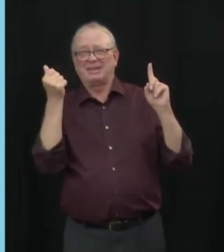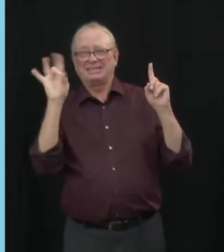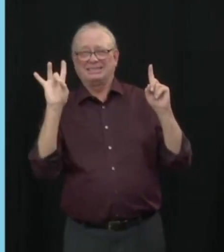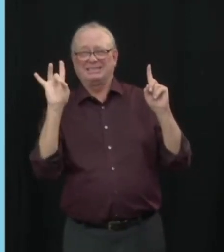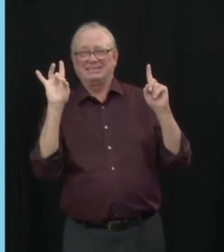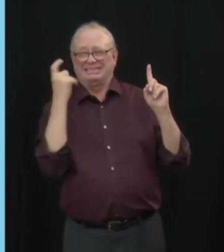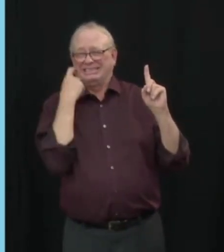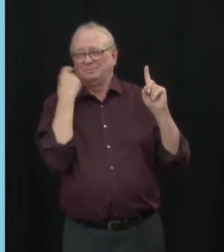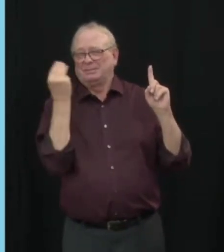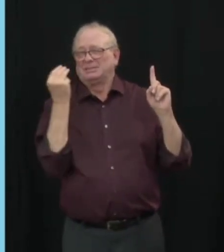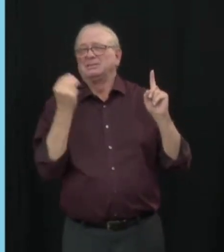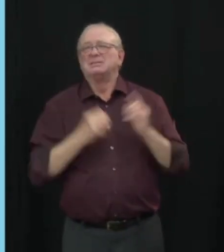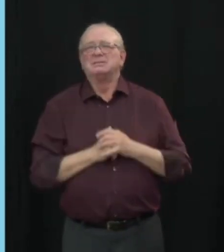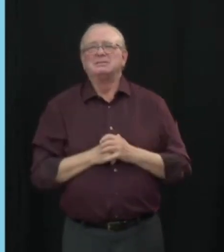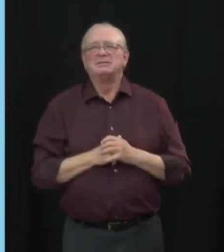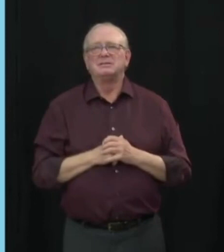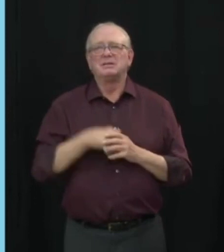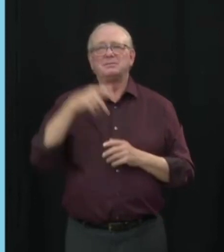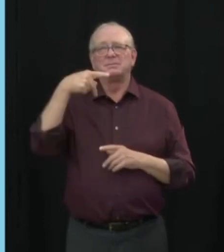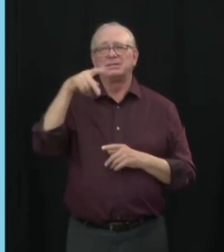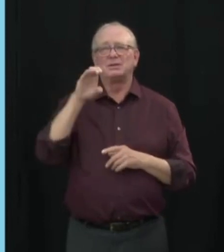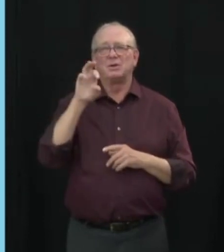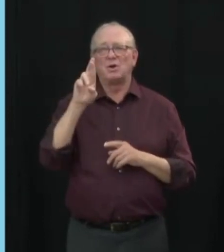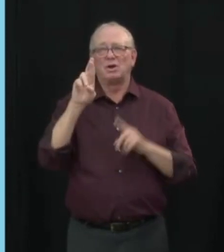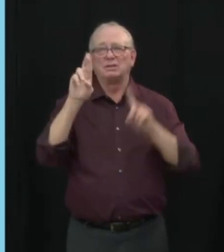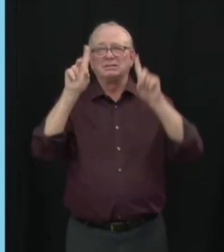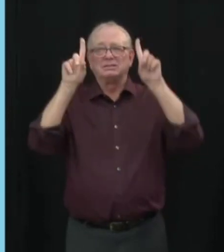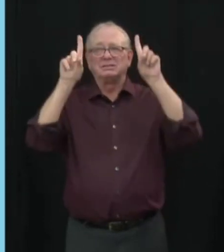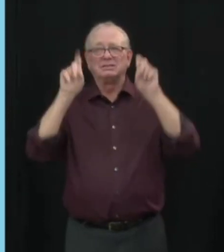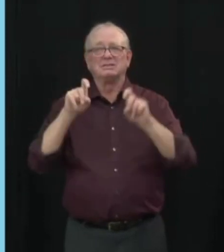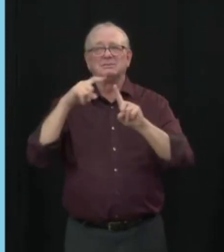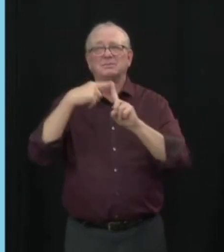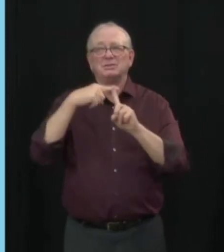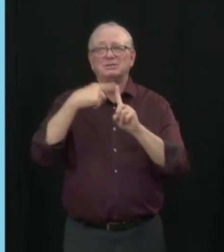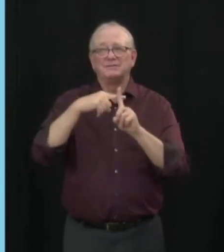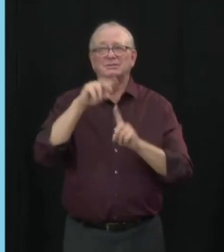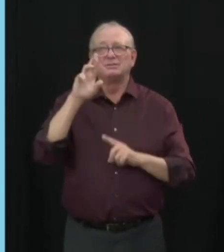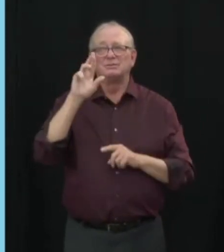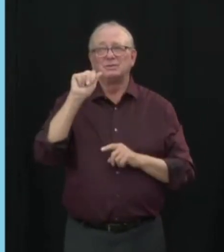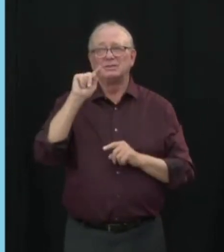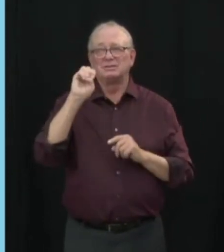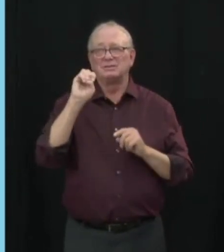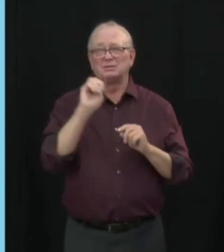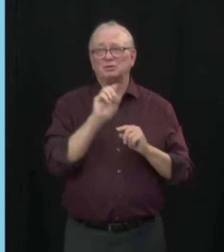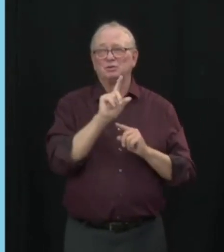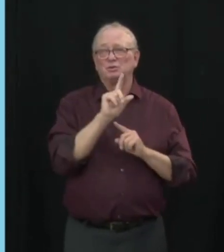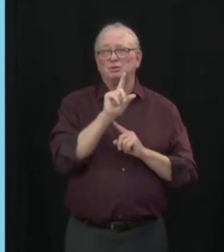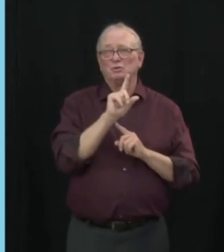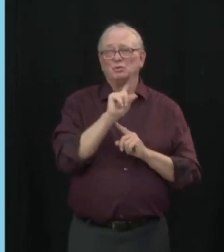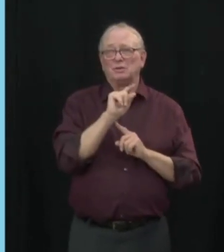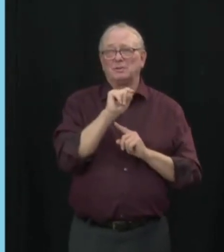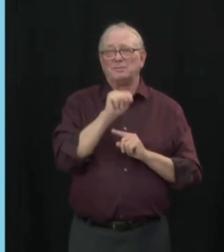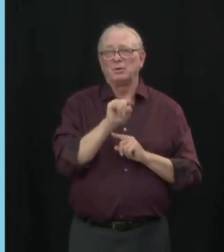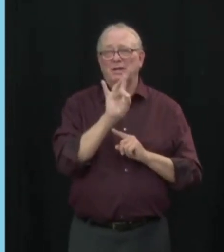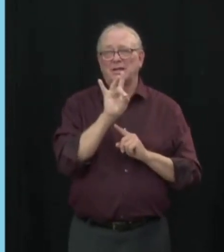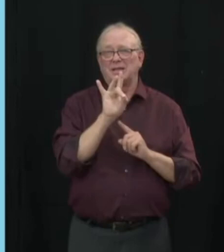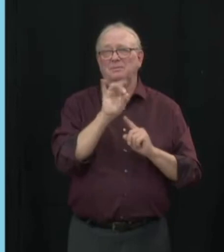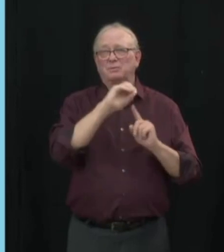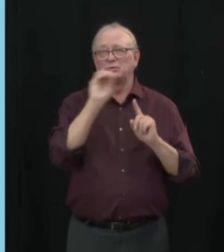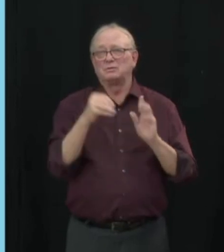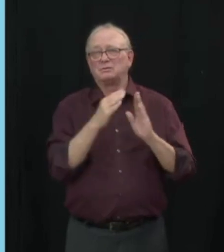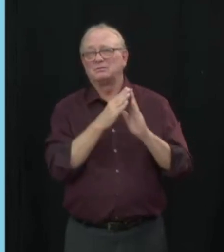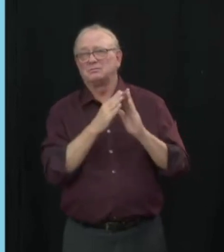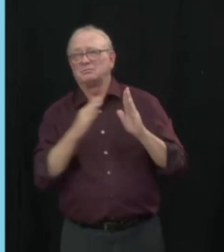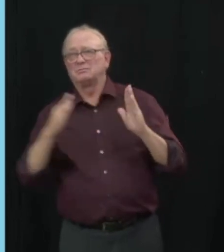our PCR test positivity ranged from 20.8% to 30.2%. As the minister